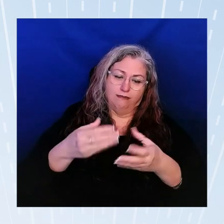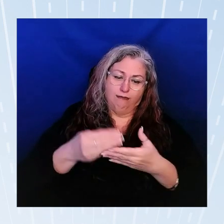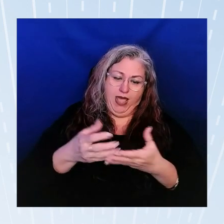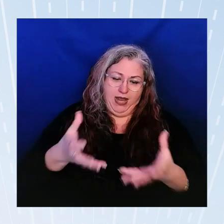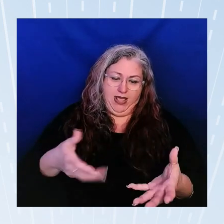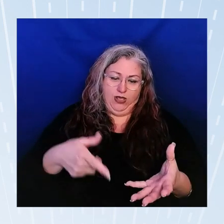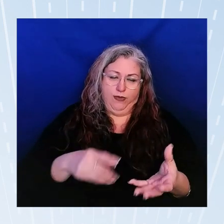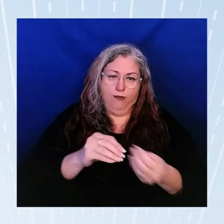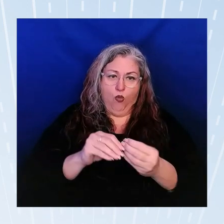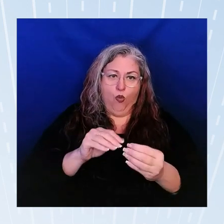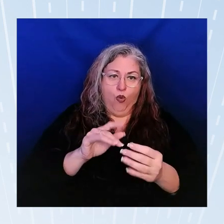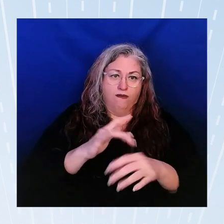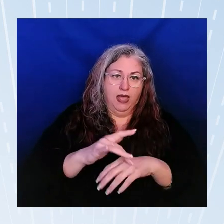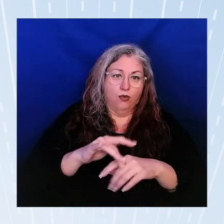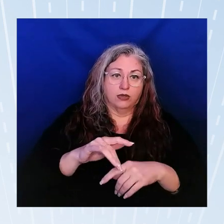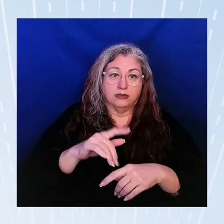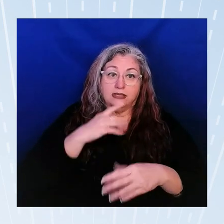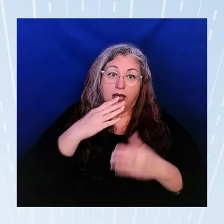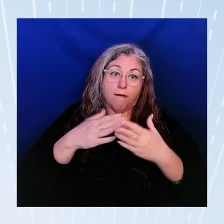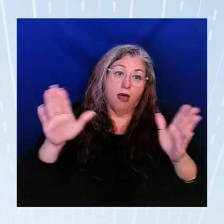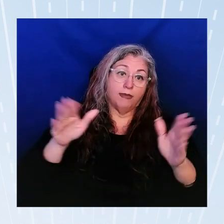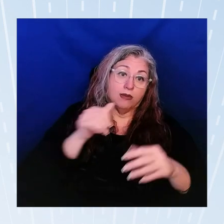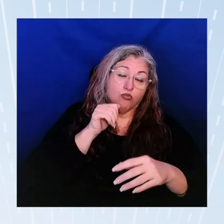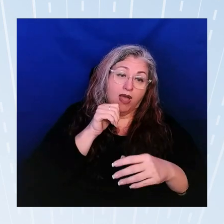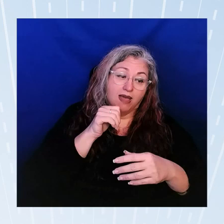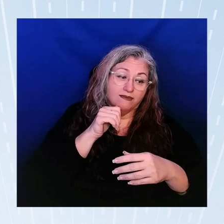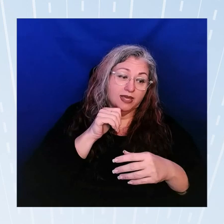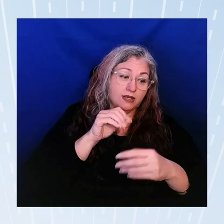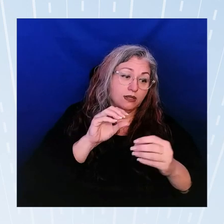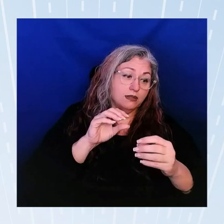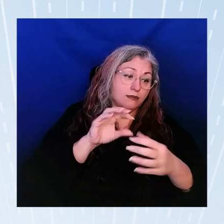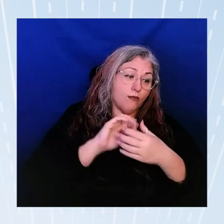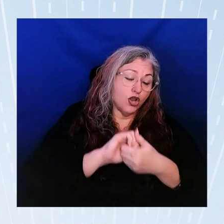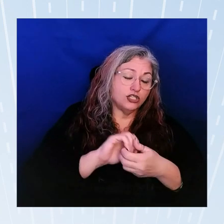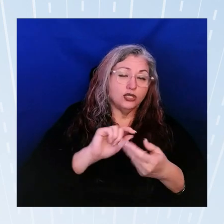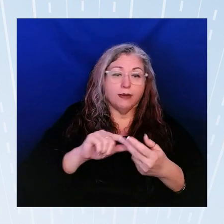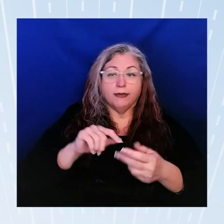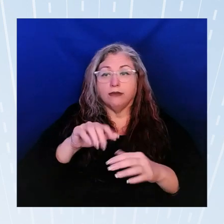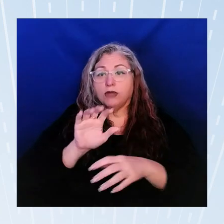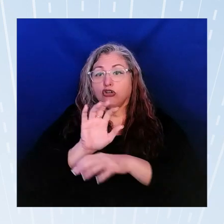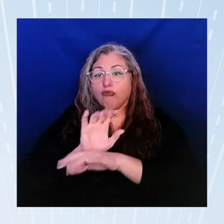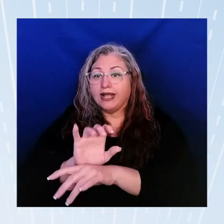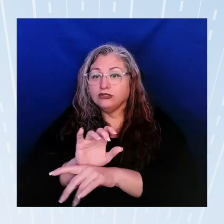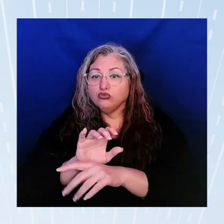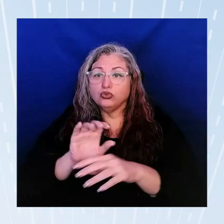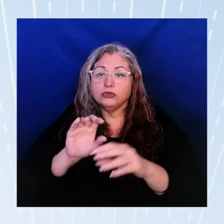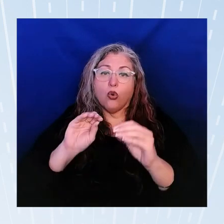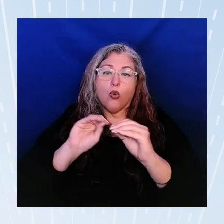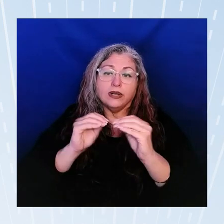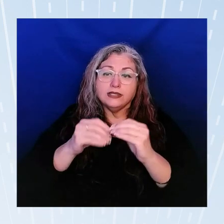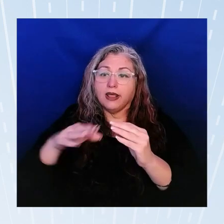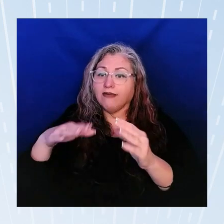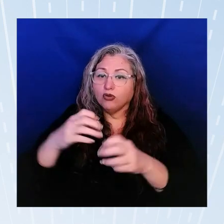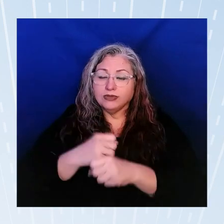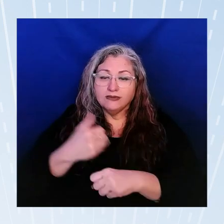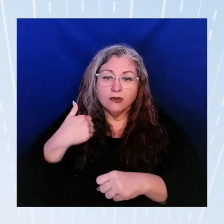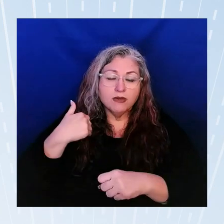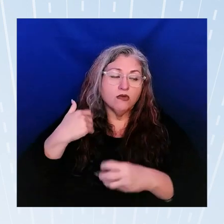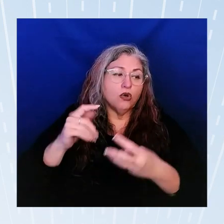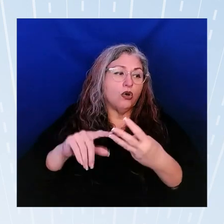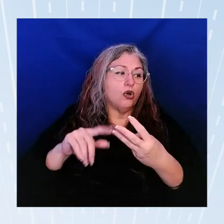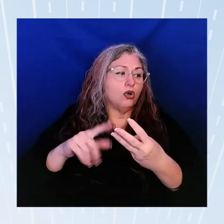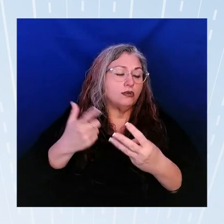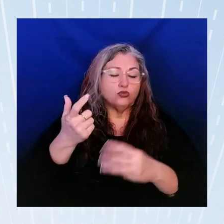it public private partnership it's a grassroots organization who's not received this before is it eliminating the